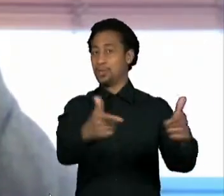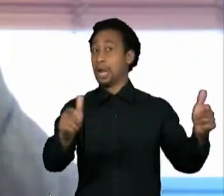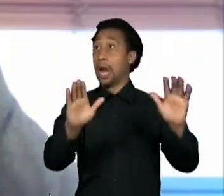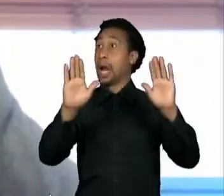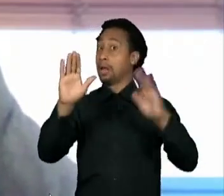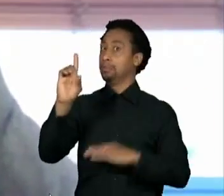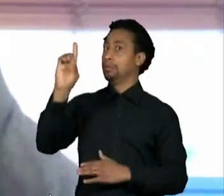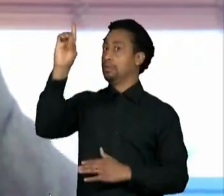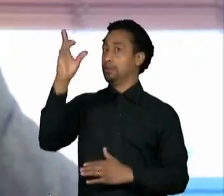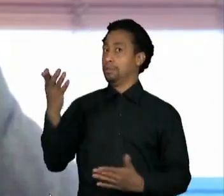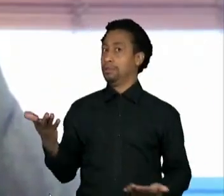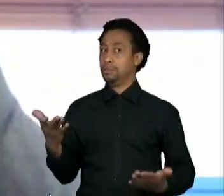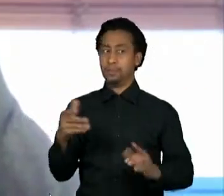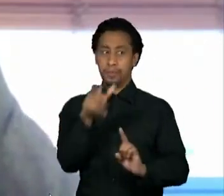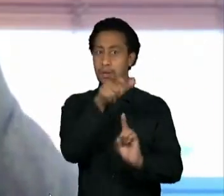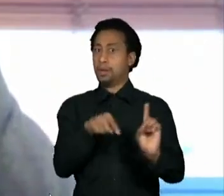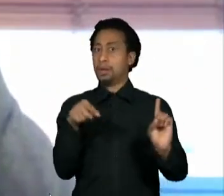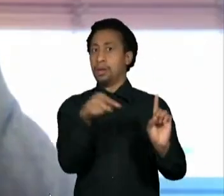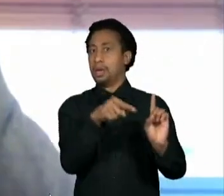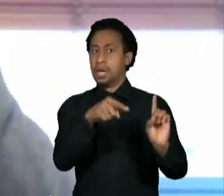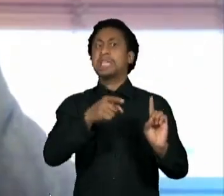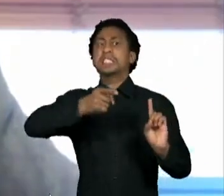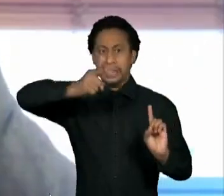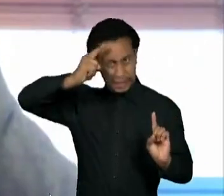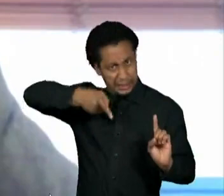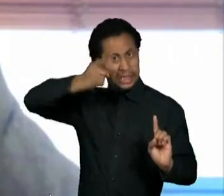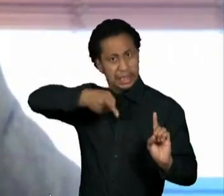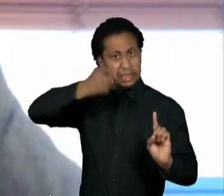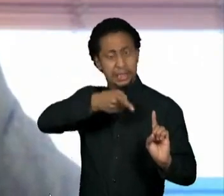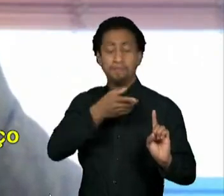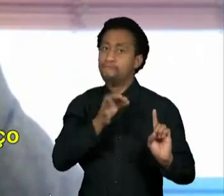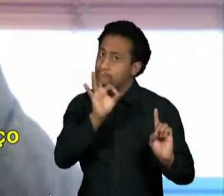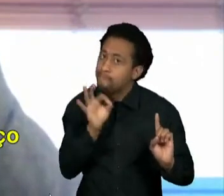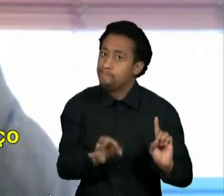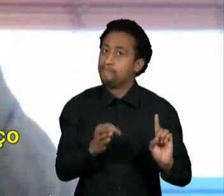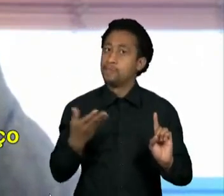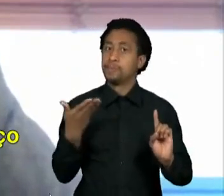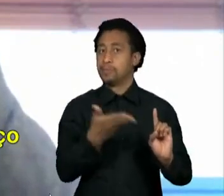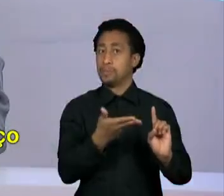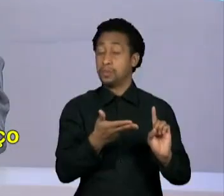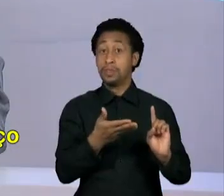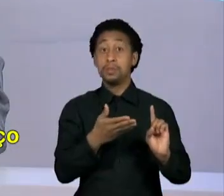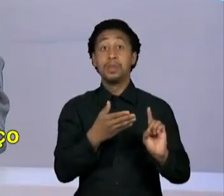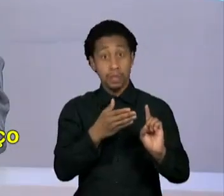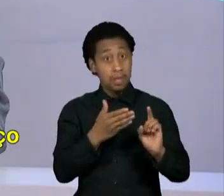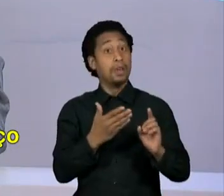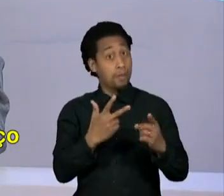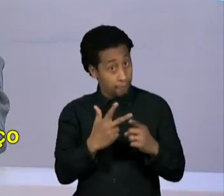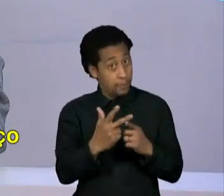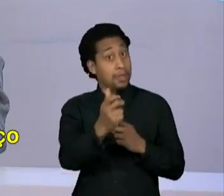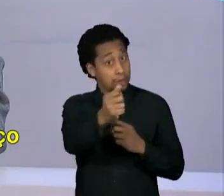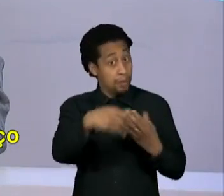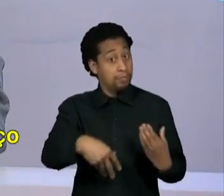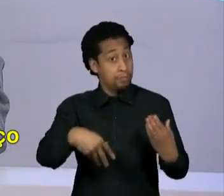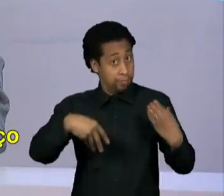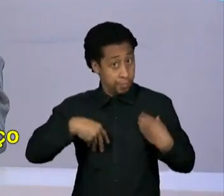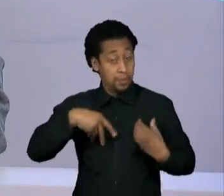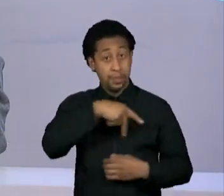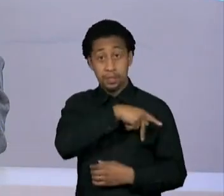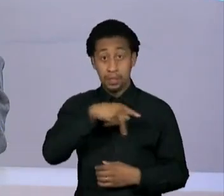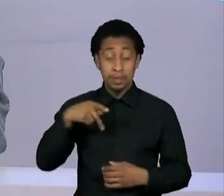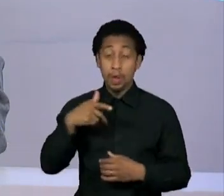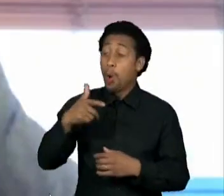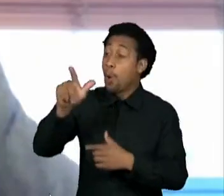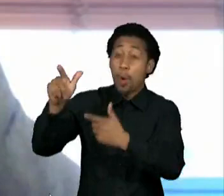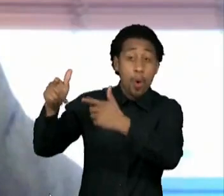is the most openly authoritarian figure to be elected in any Western democracy I know